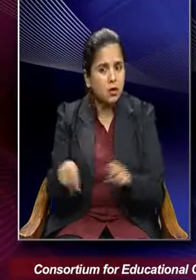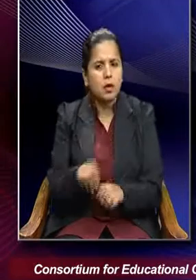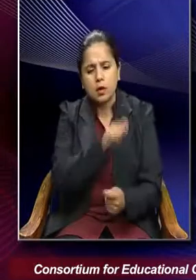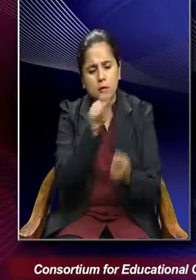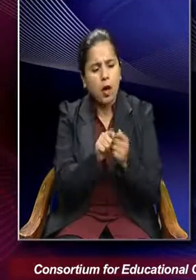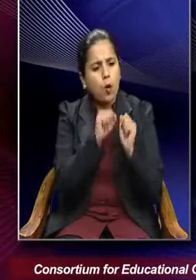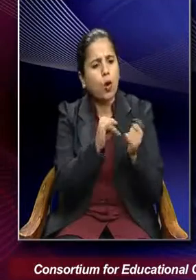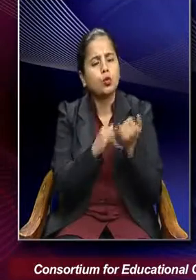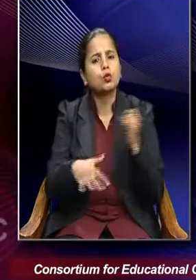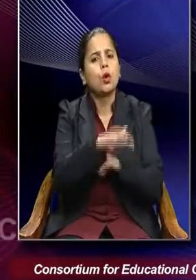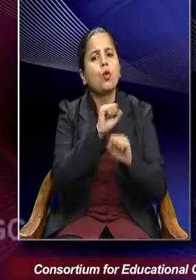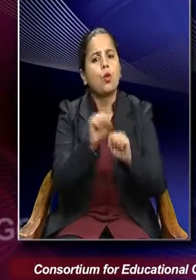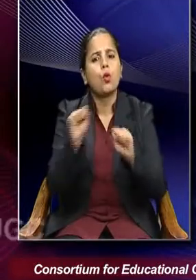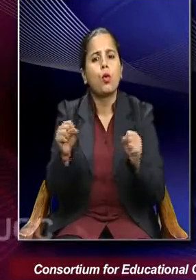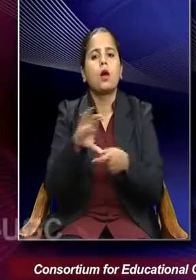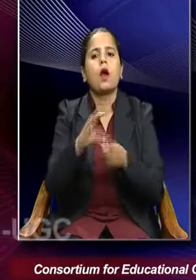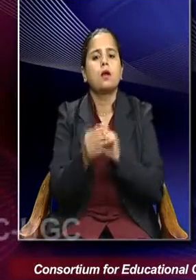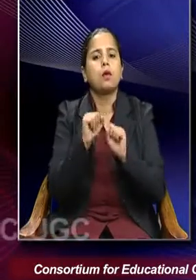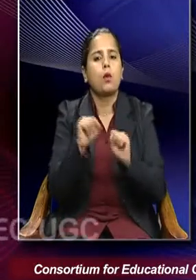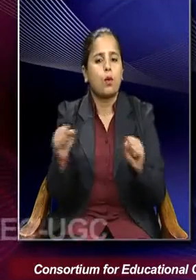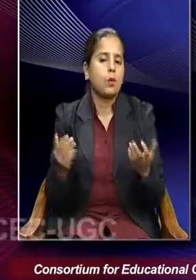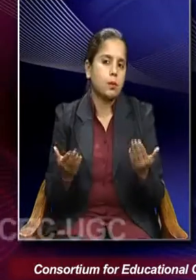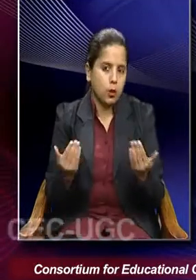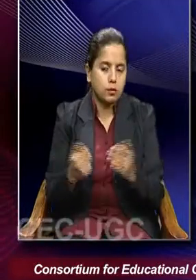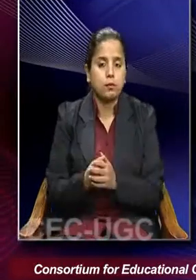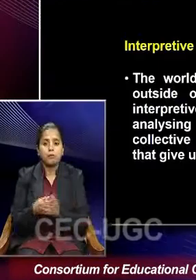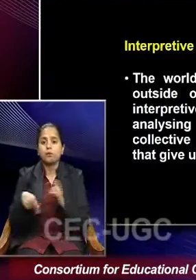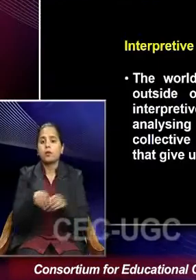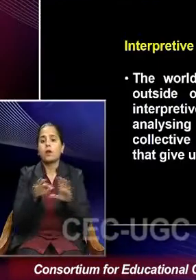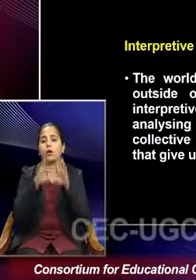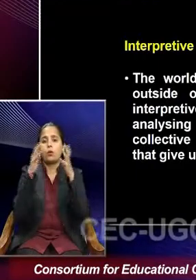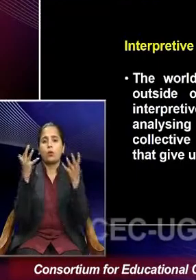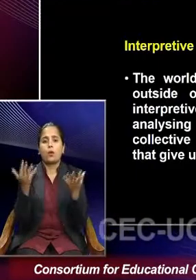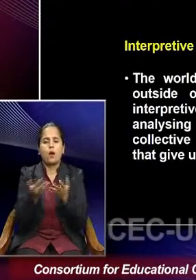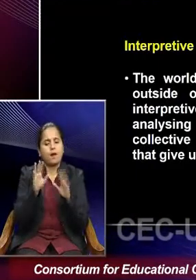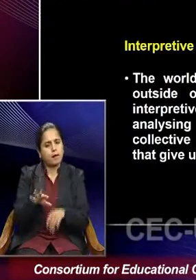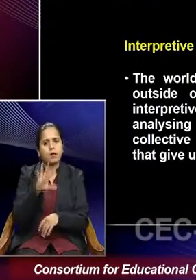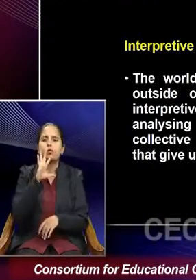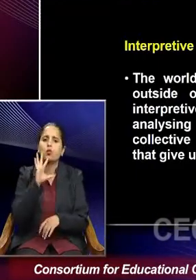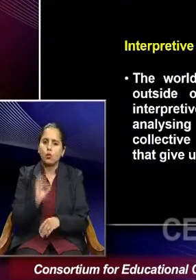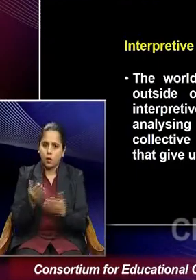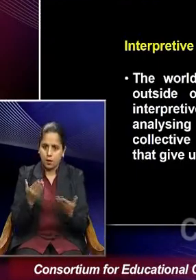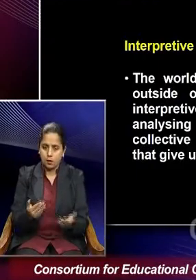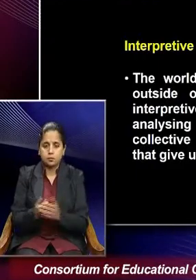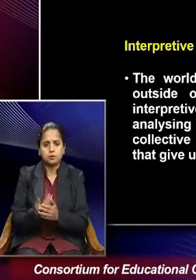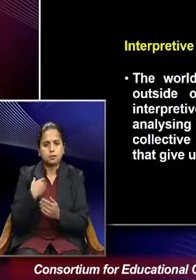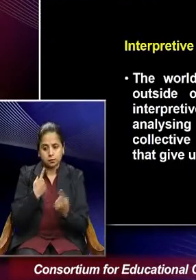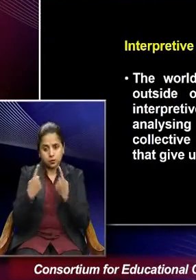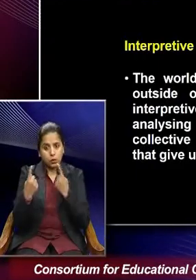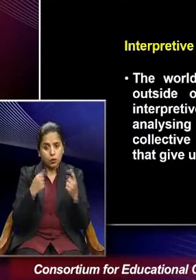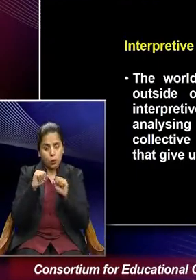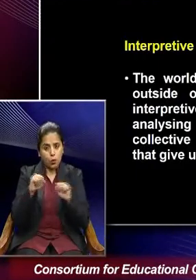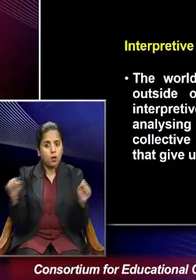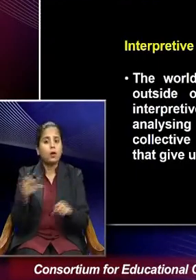each society and culture. So the world has reality. And each reality